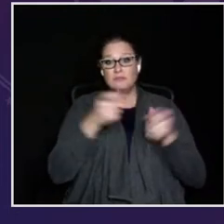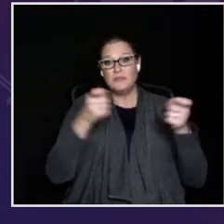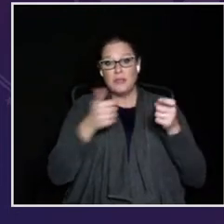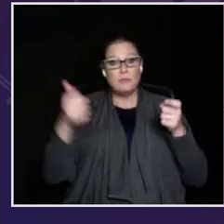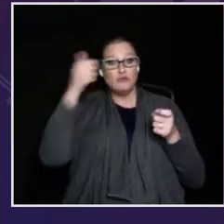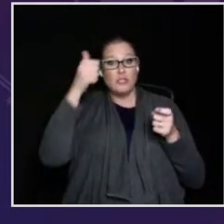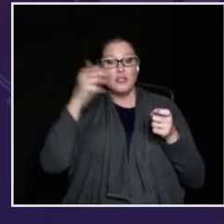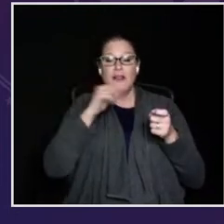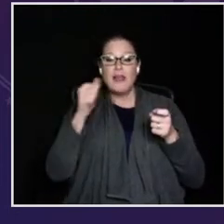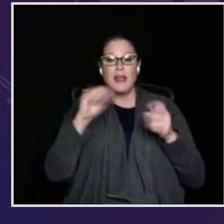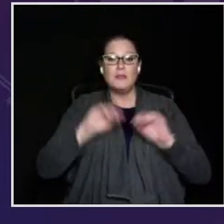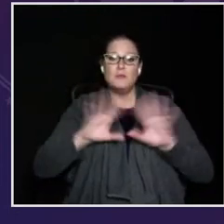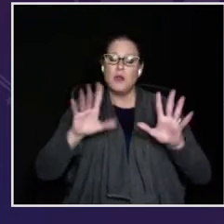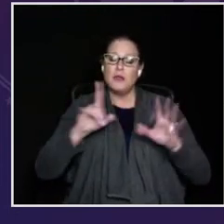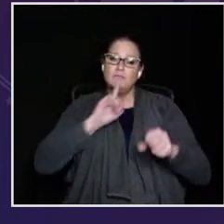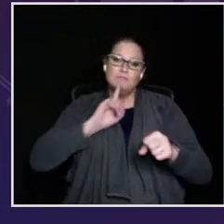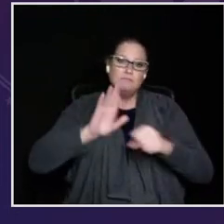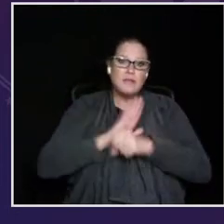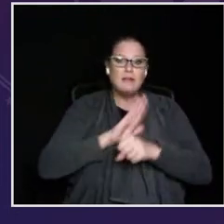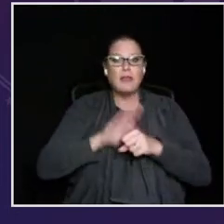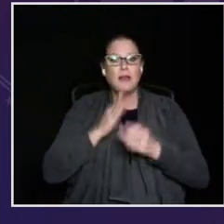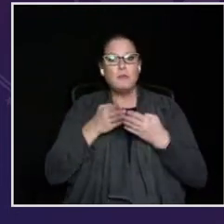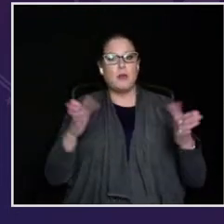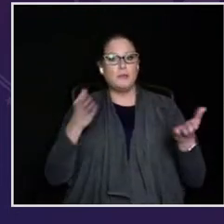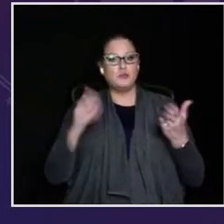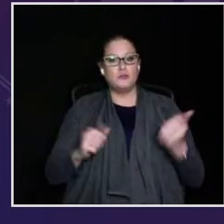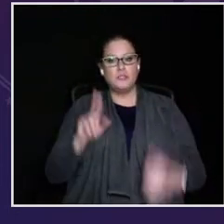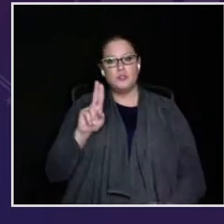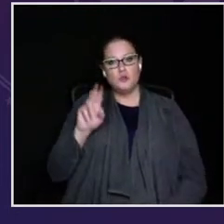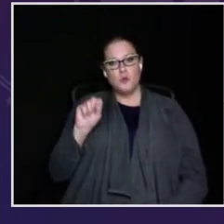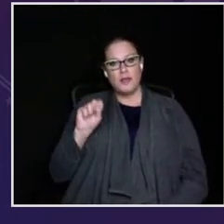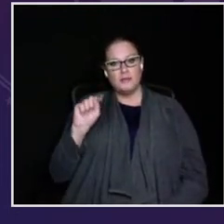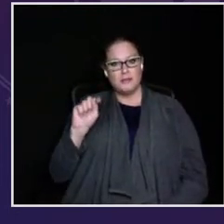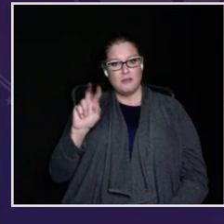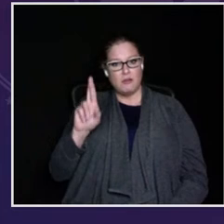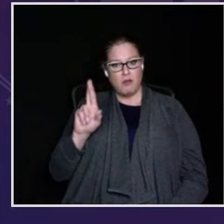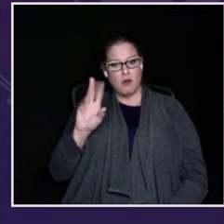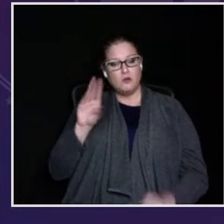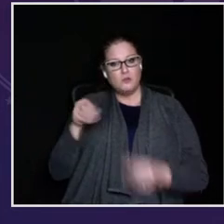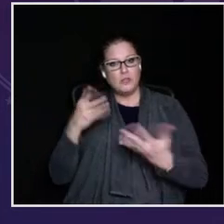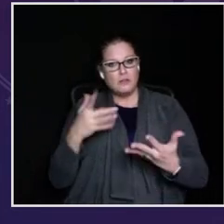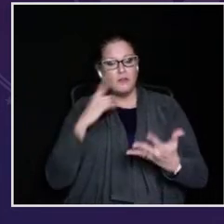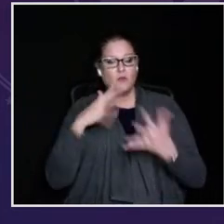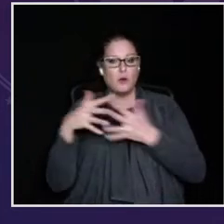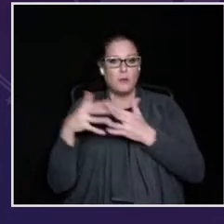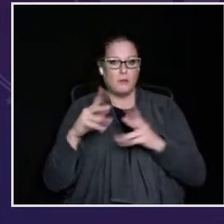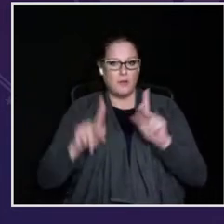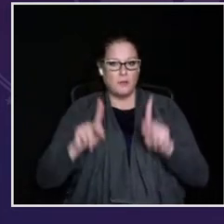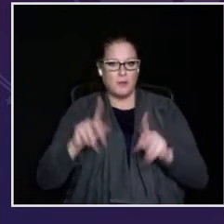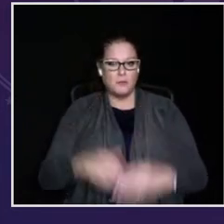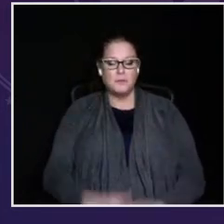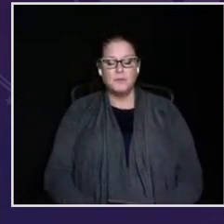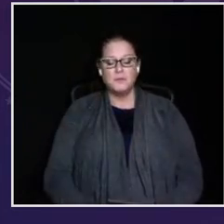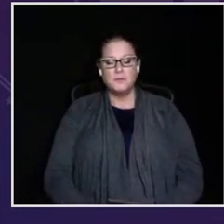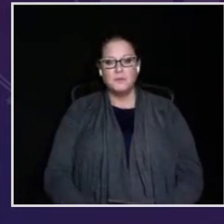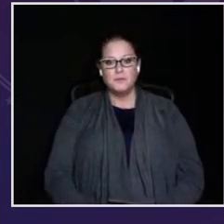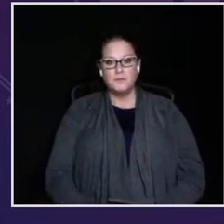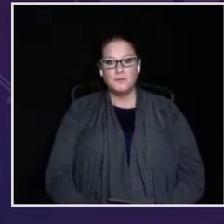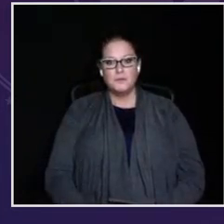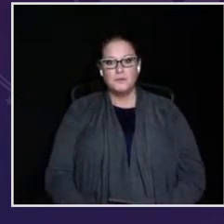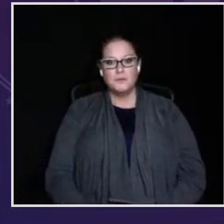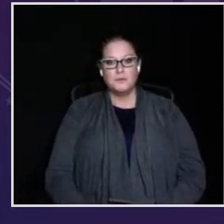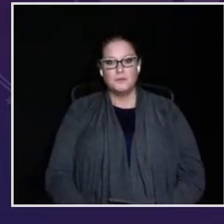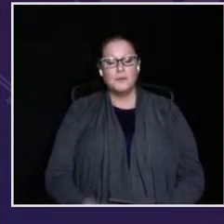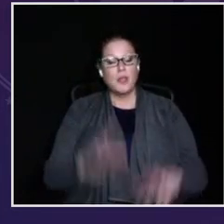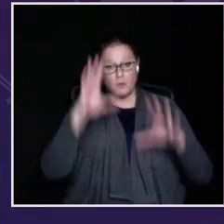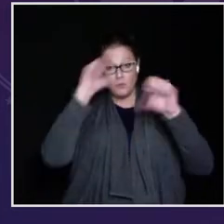working with you, with our partners across the administration and with the bright and dedicated public servants at USTR to